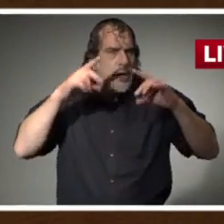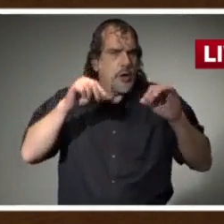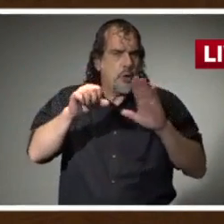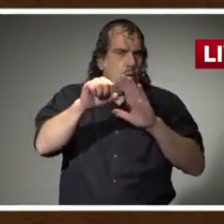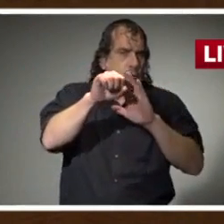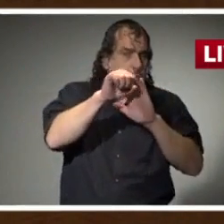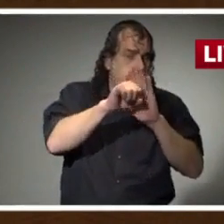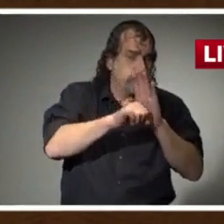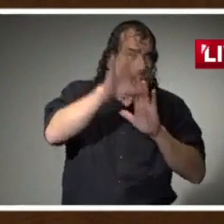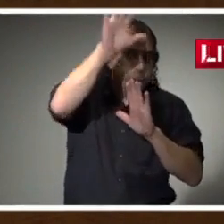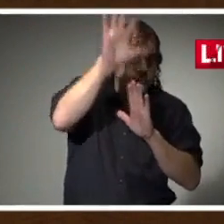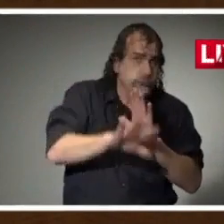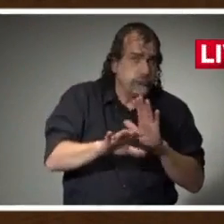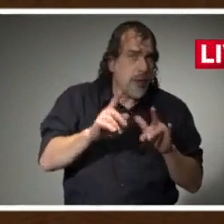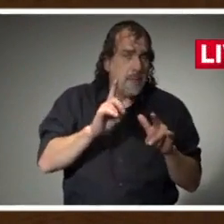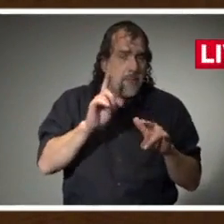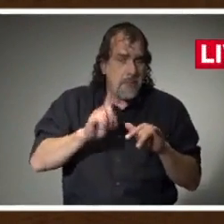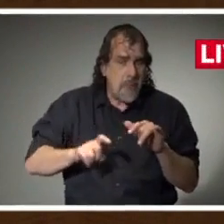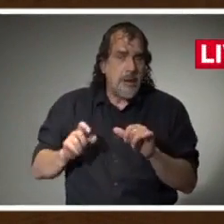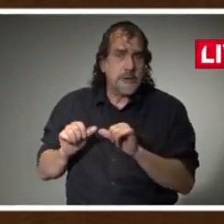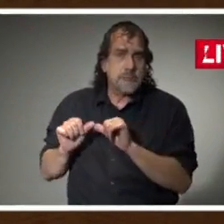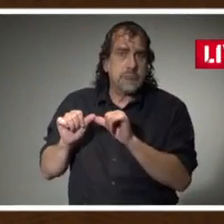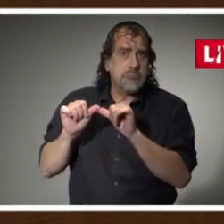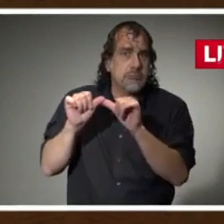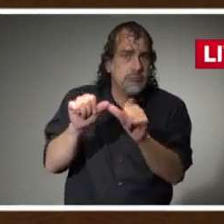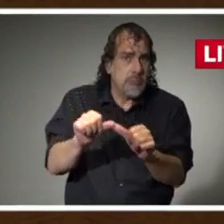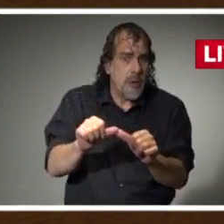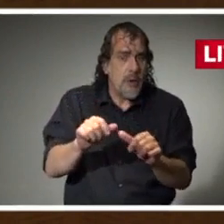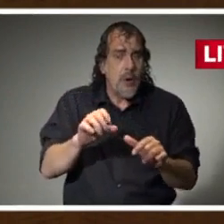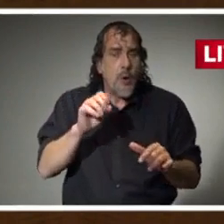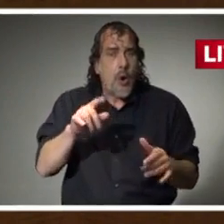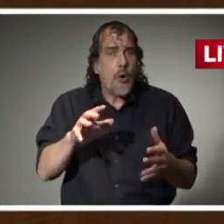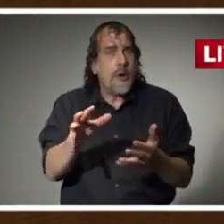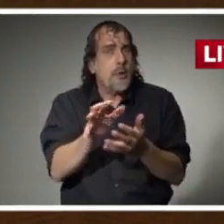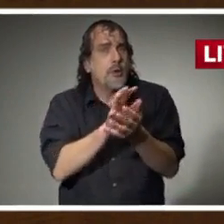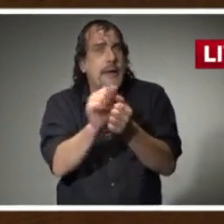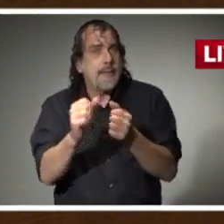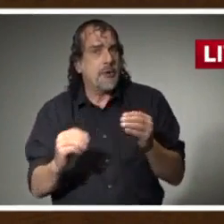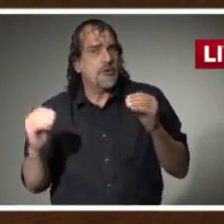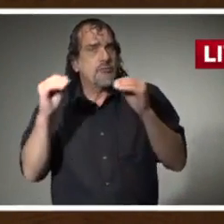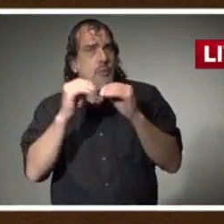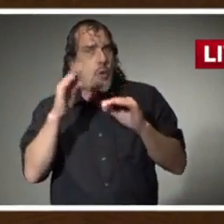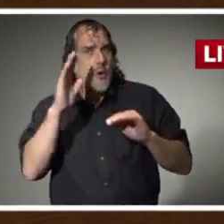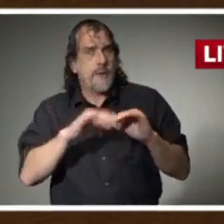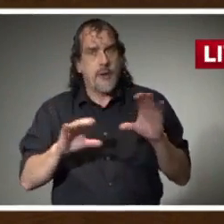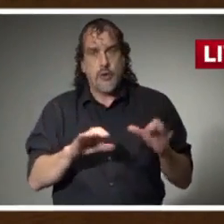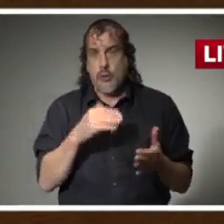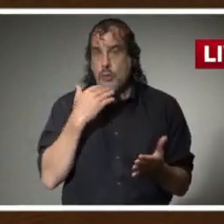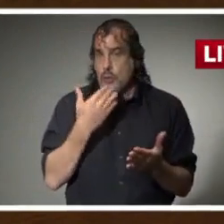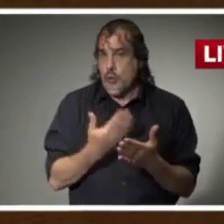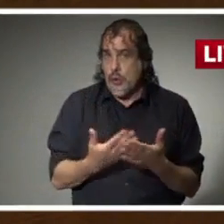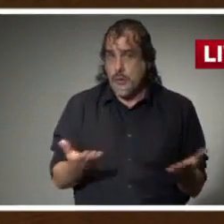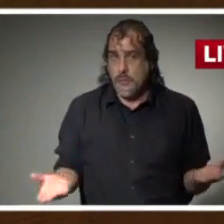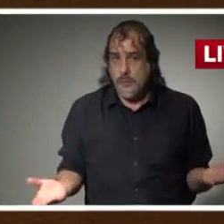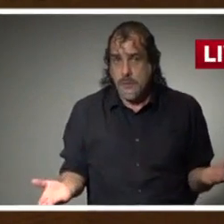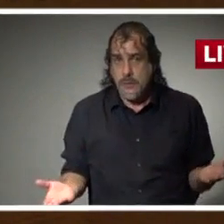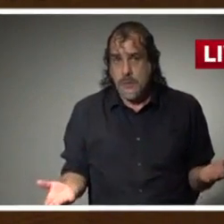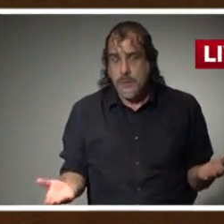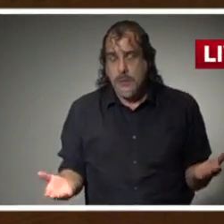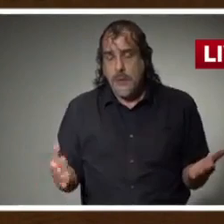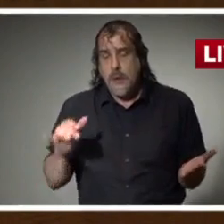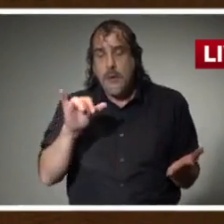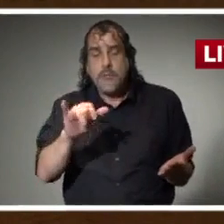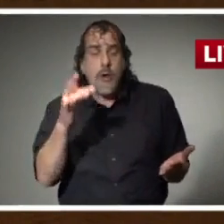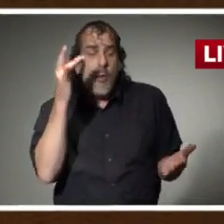sustainable or it will do more harm than good. That's why we are working